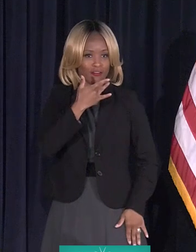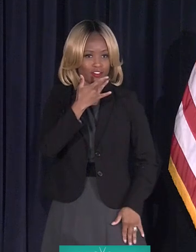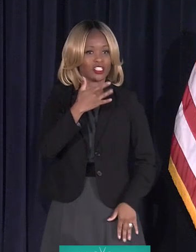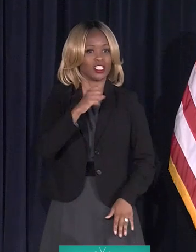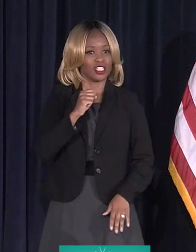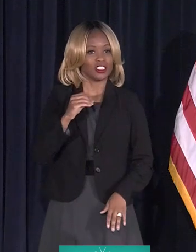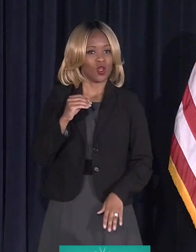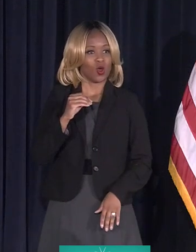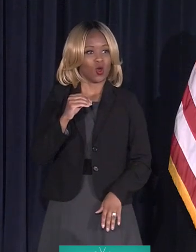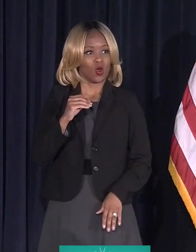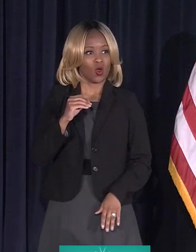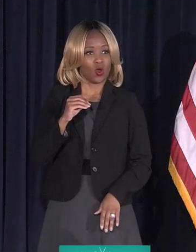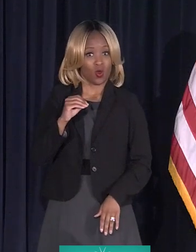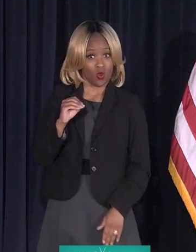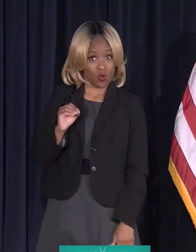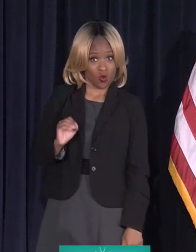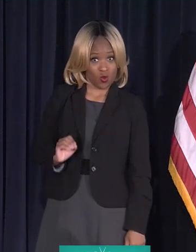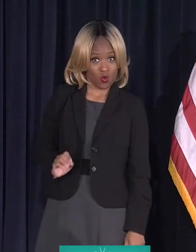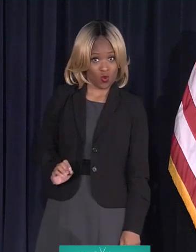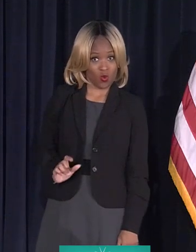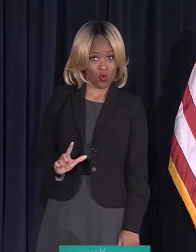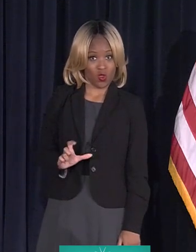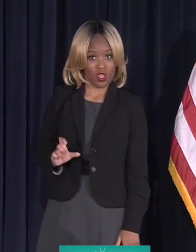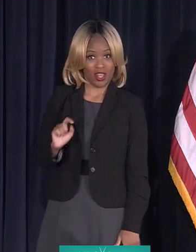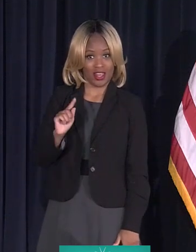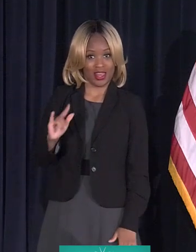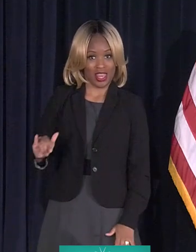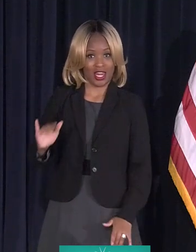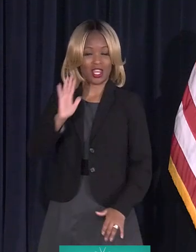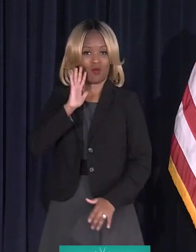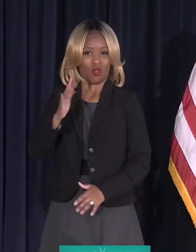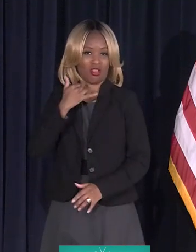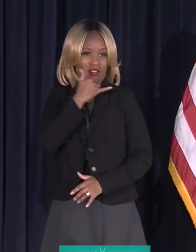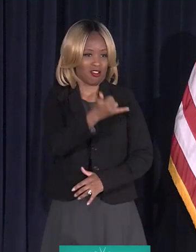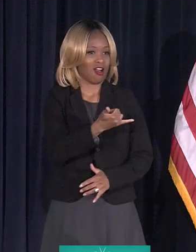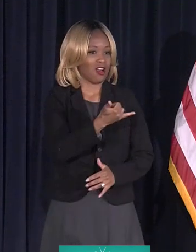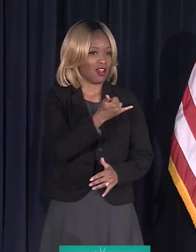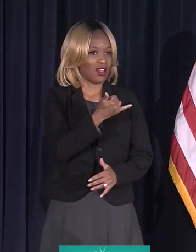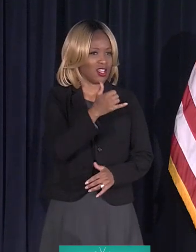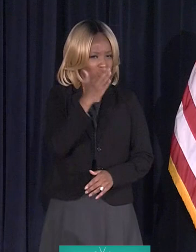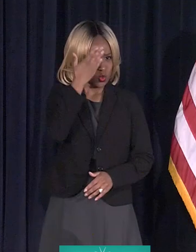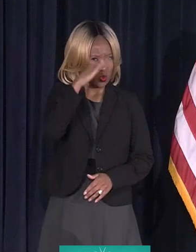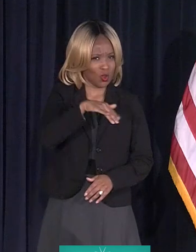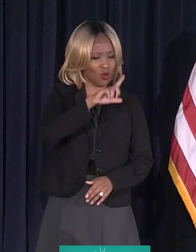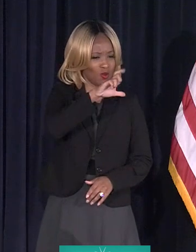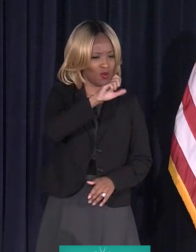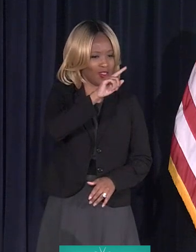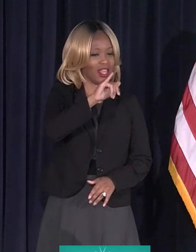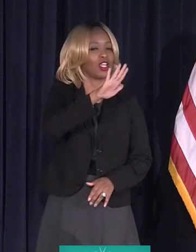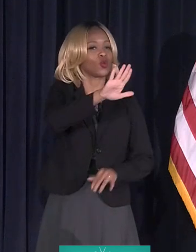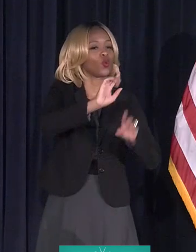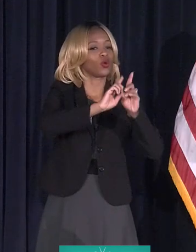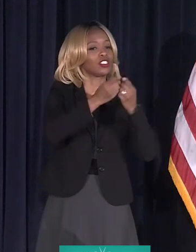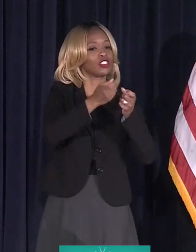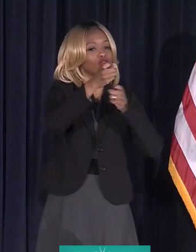So, Letty Azar is going to call you tomorrow. She came out of the healthcare field. Do you know Letty? She's your district manager.